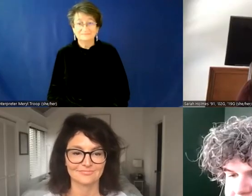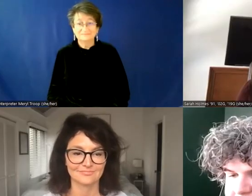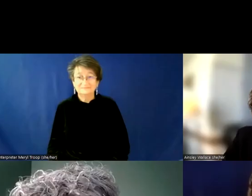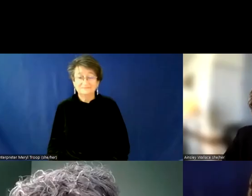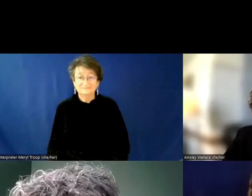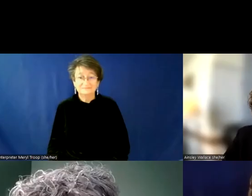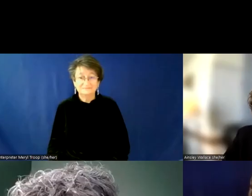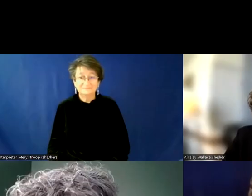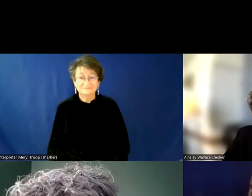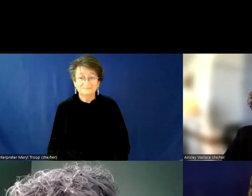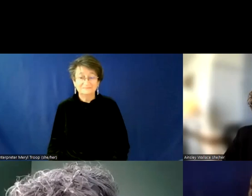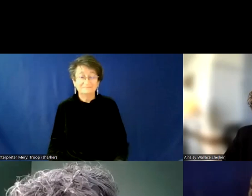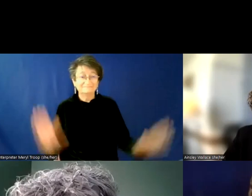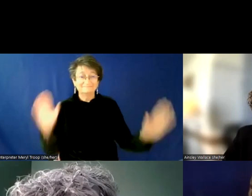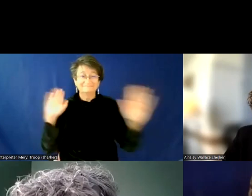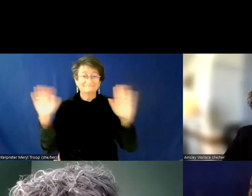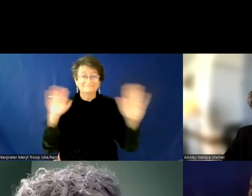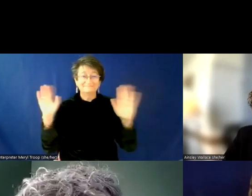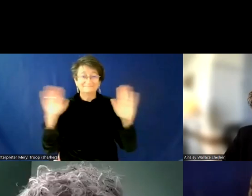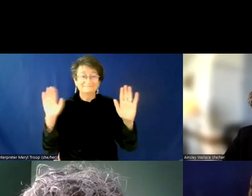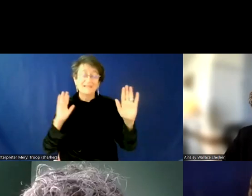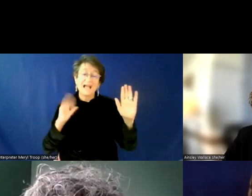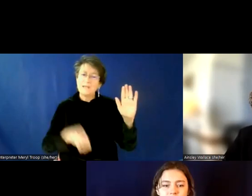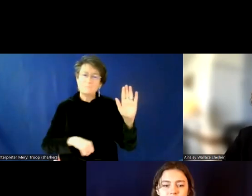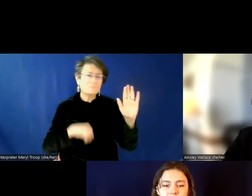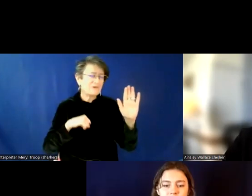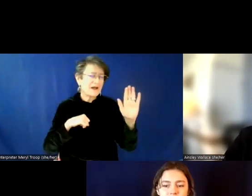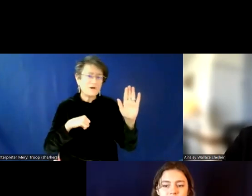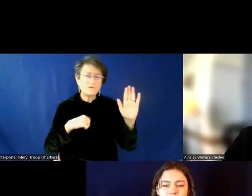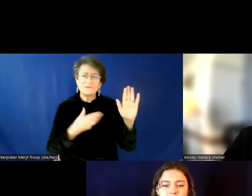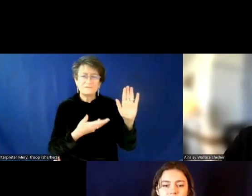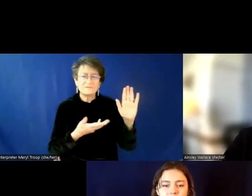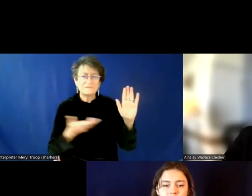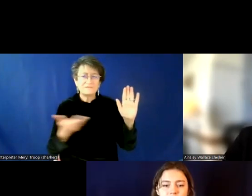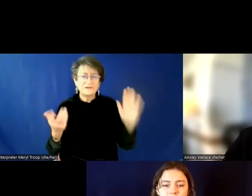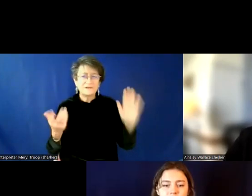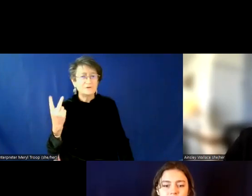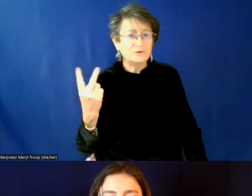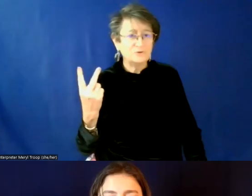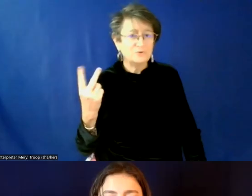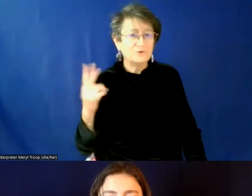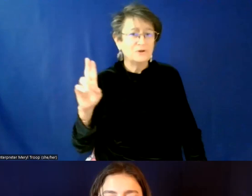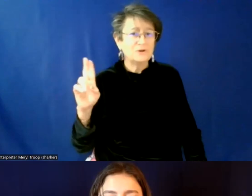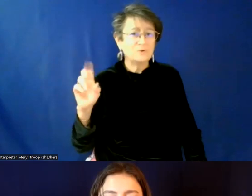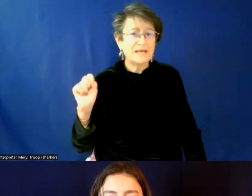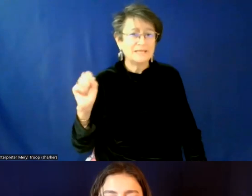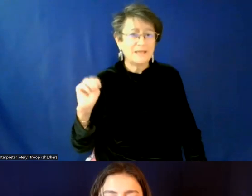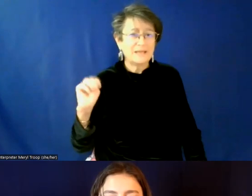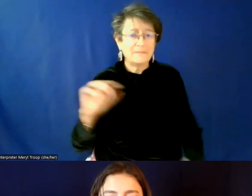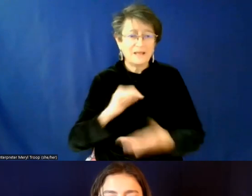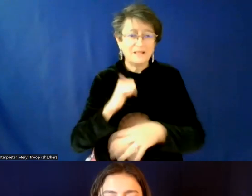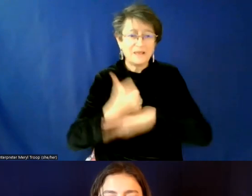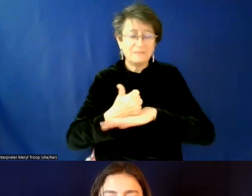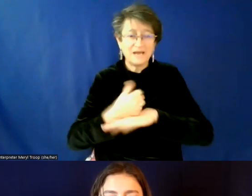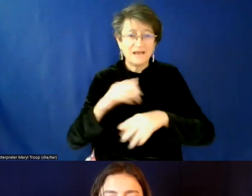Hey, um, I am so proud of our two USM alums on the panel and our future